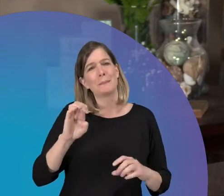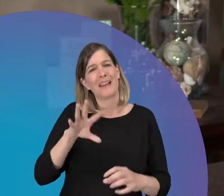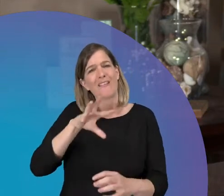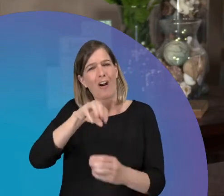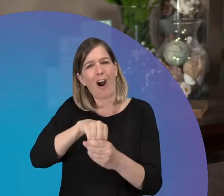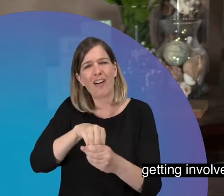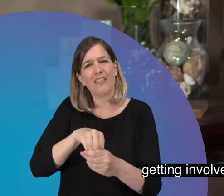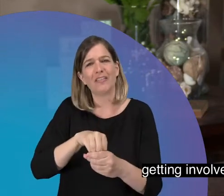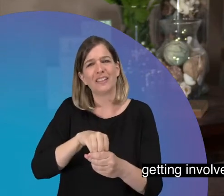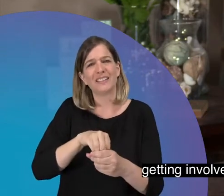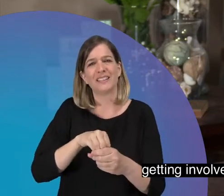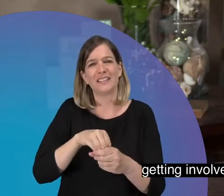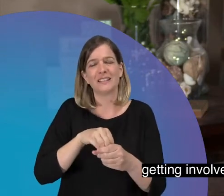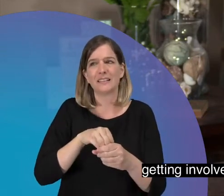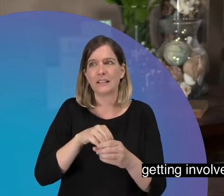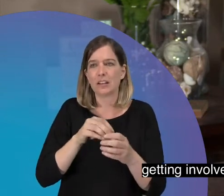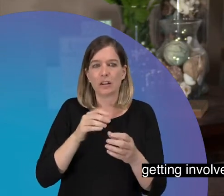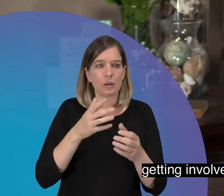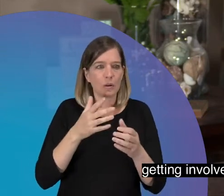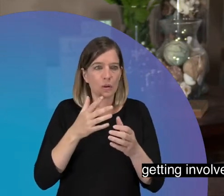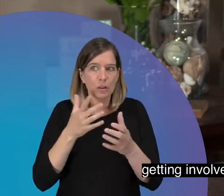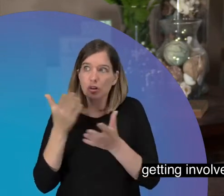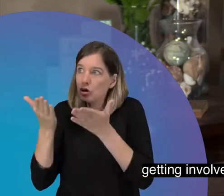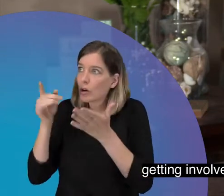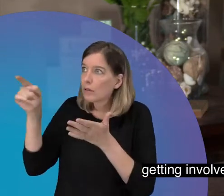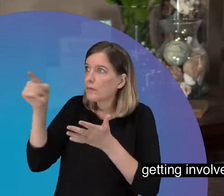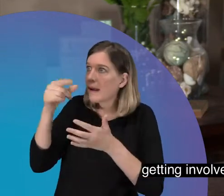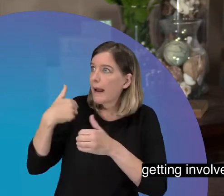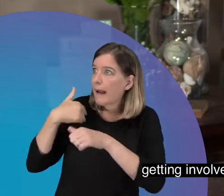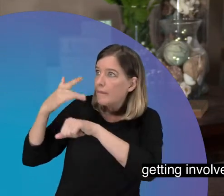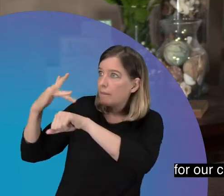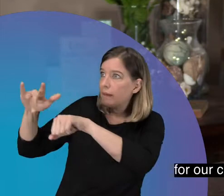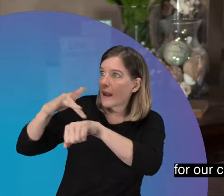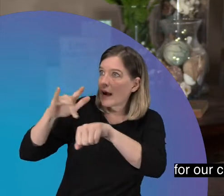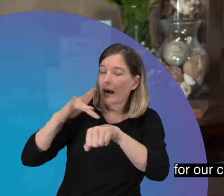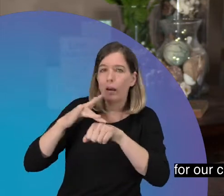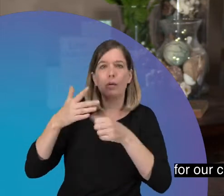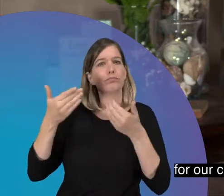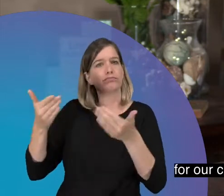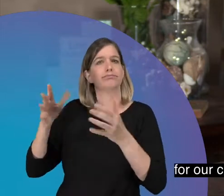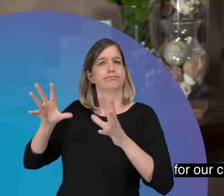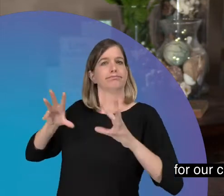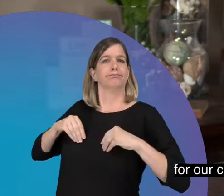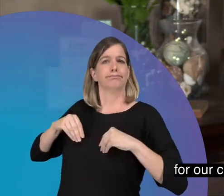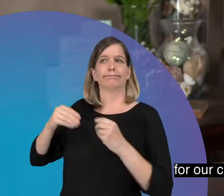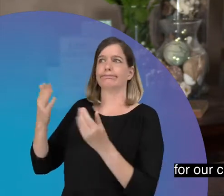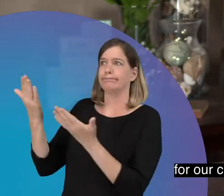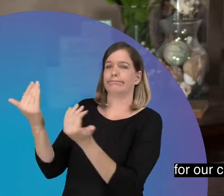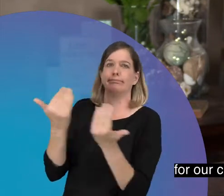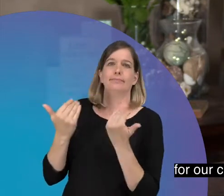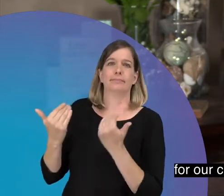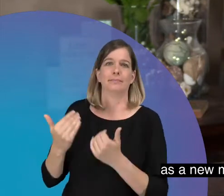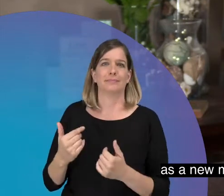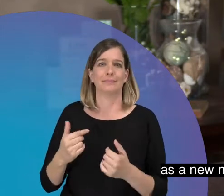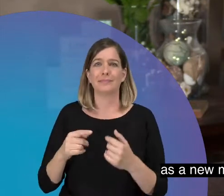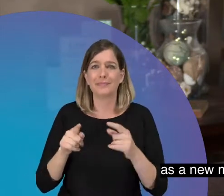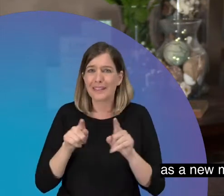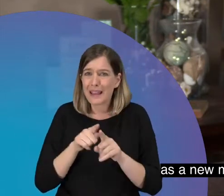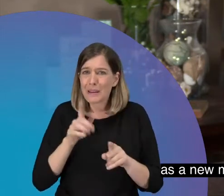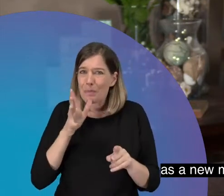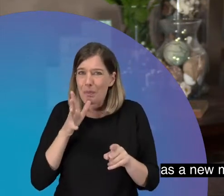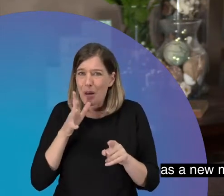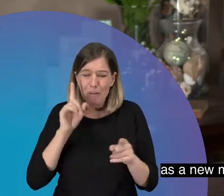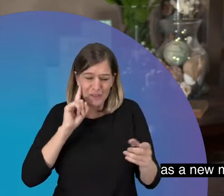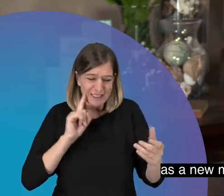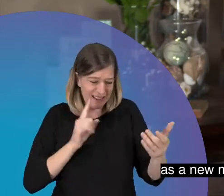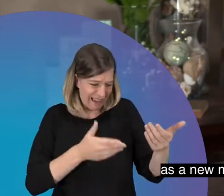you know, getting involved and, you know, receiving services for our child because me as a, you know, as a new